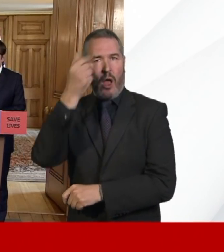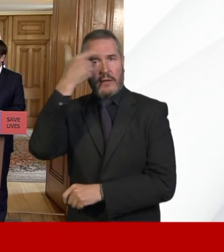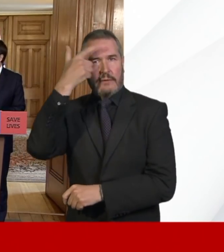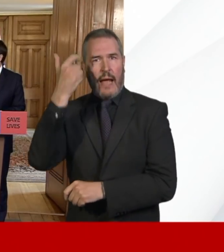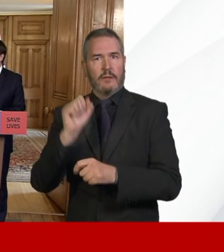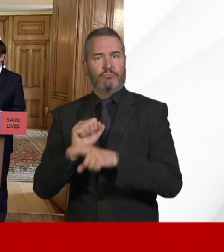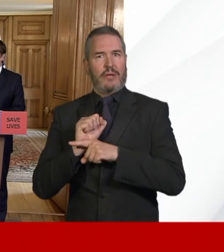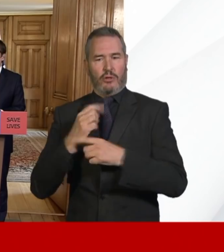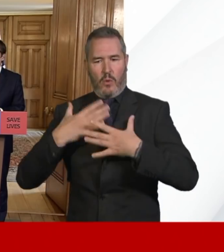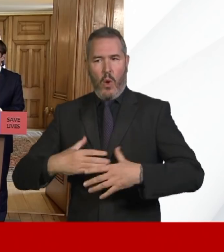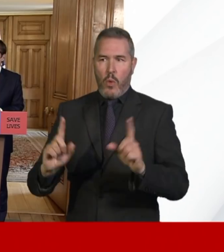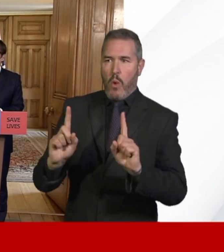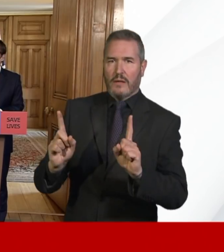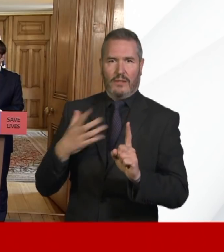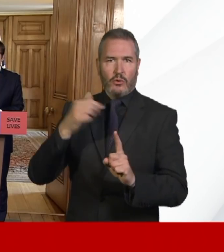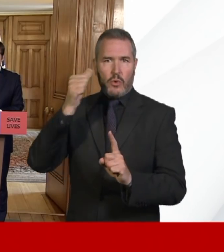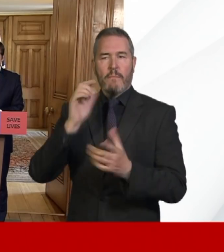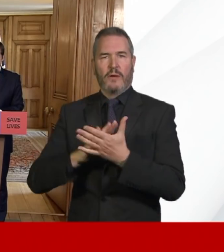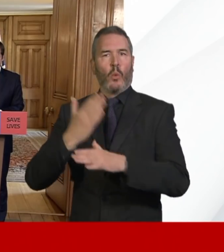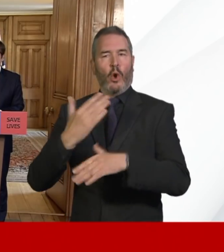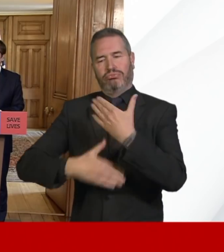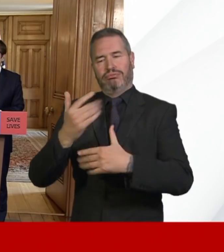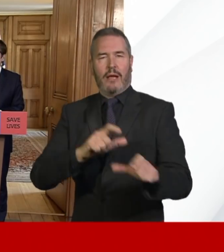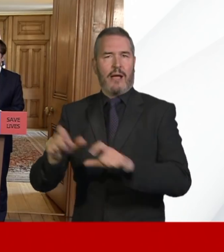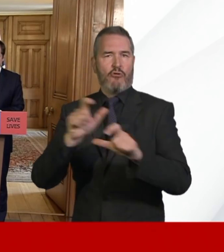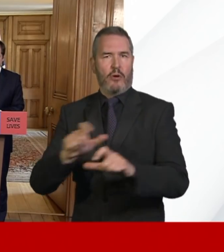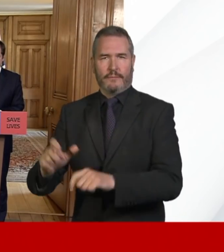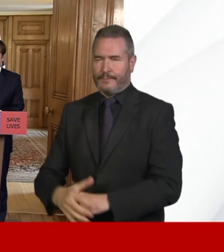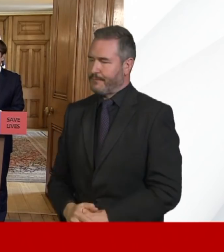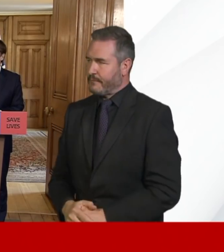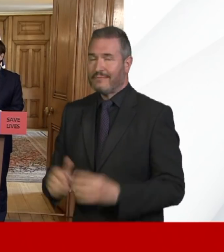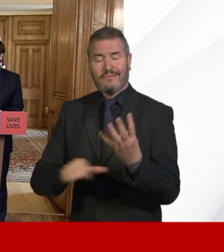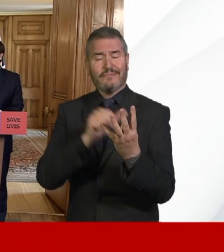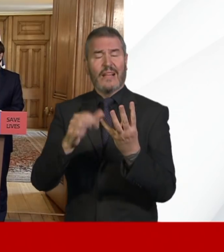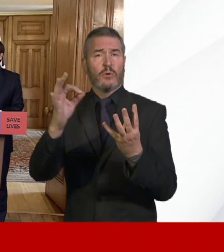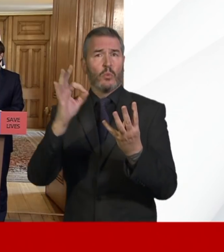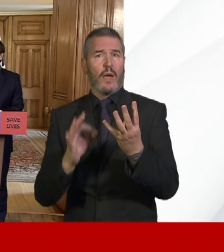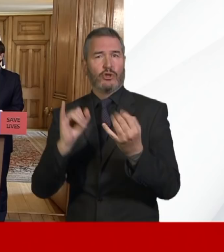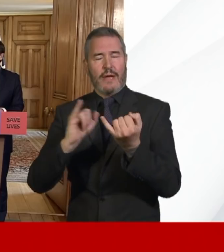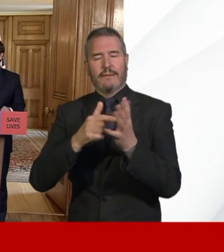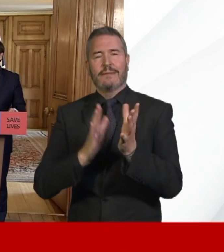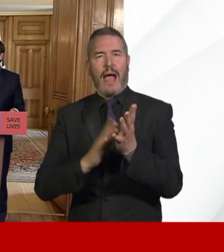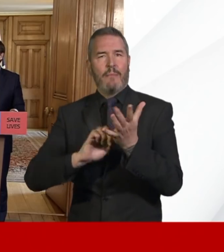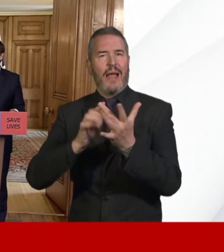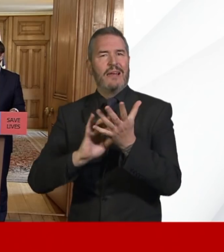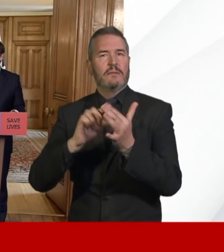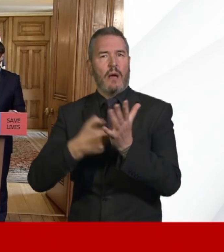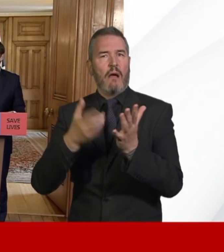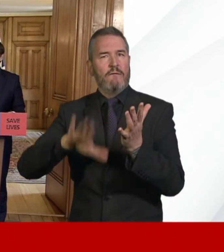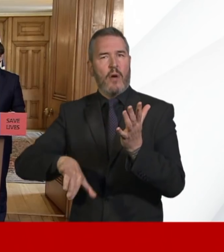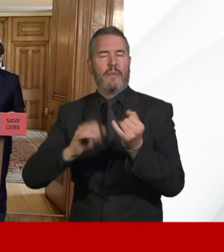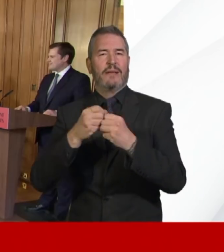to continue to do their role safely in the days ahead. But the next question, I think, is from Sam Lister from The Express. Sam.